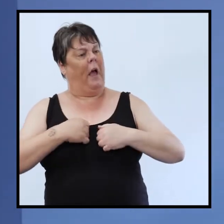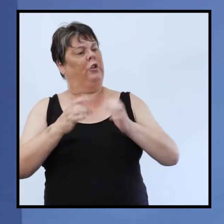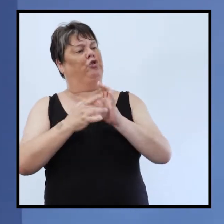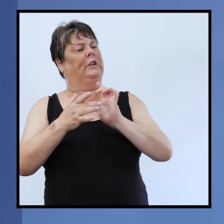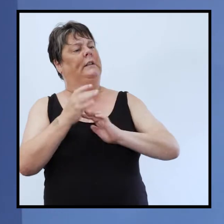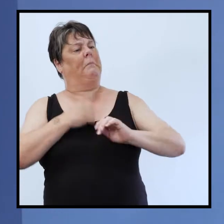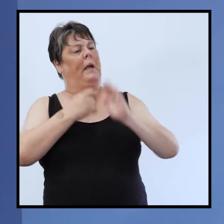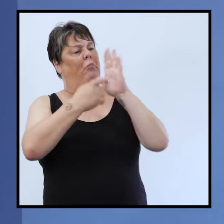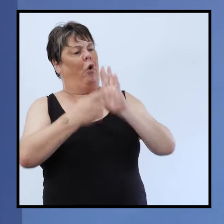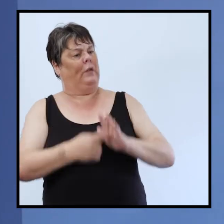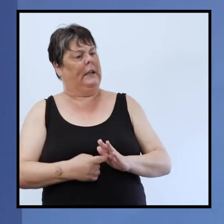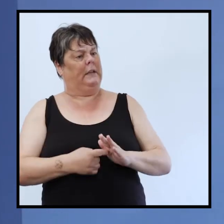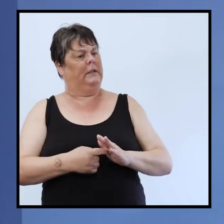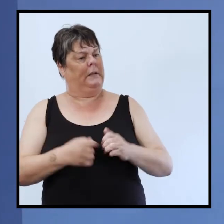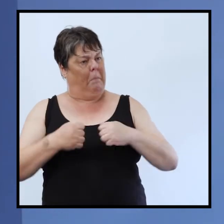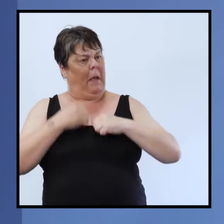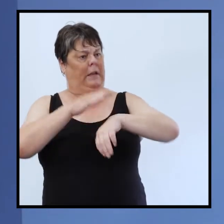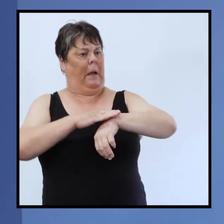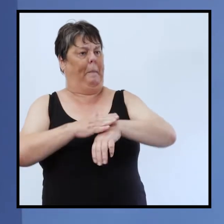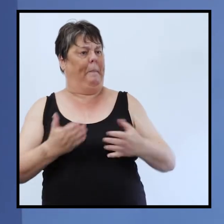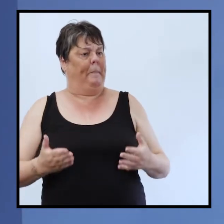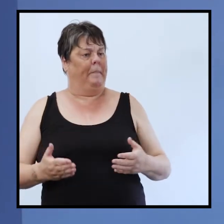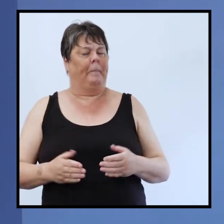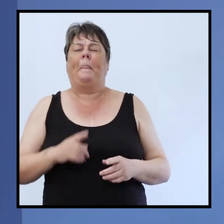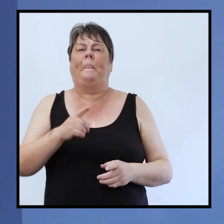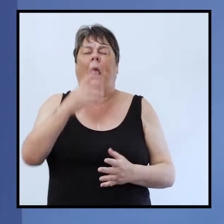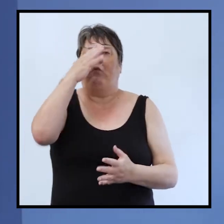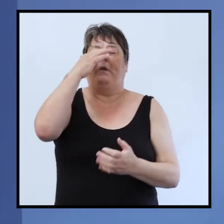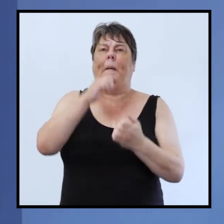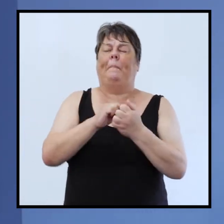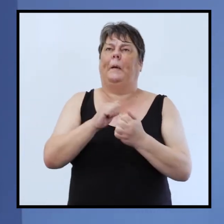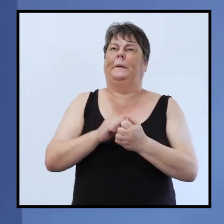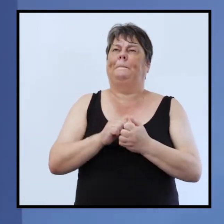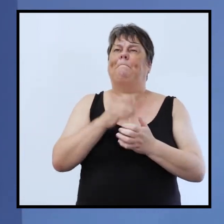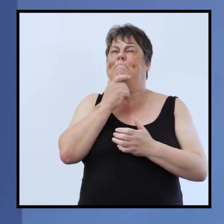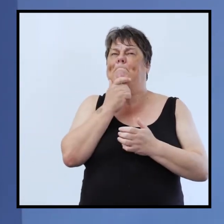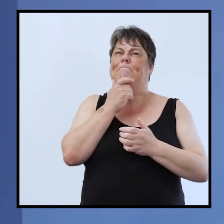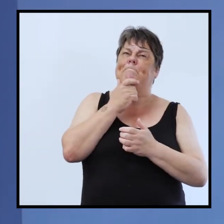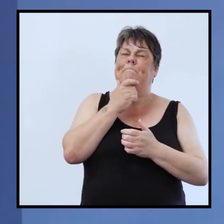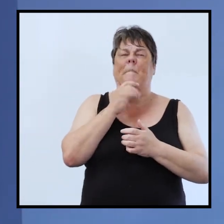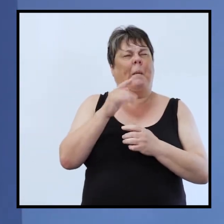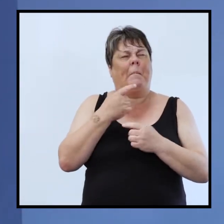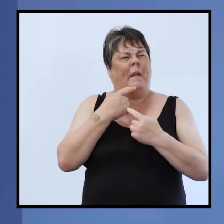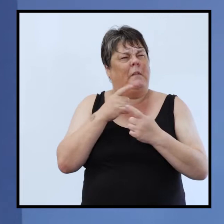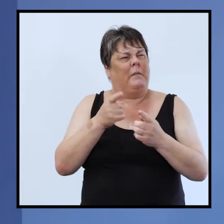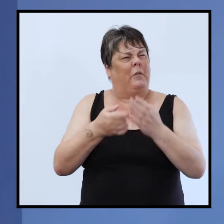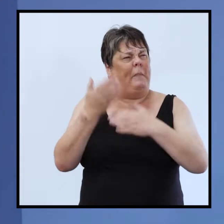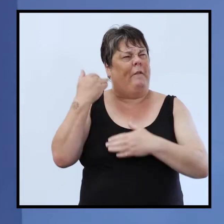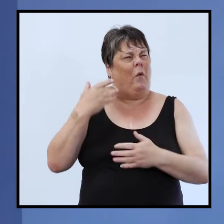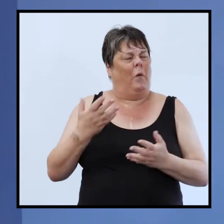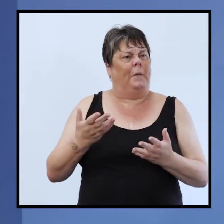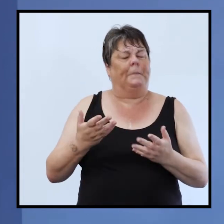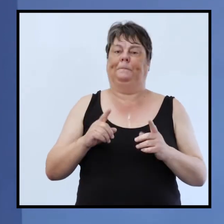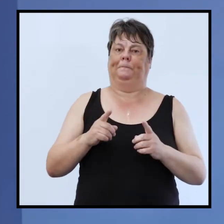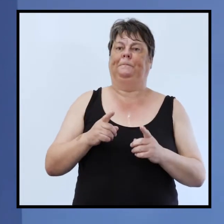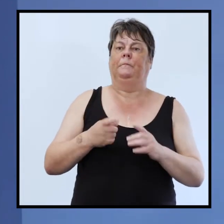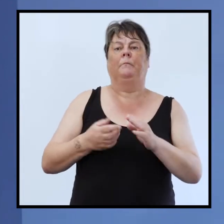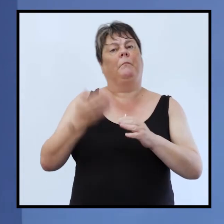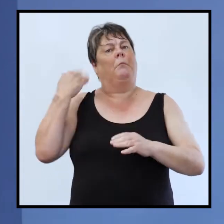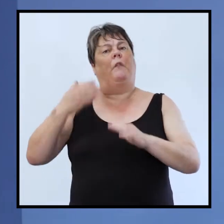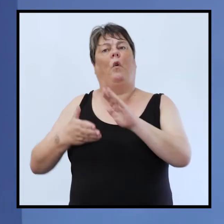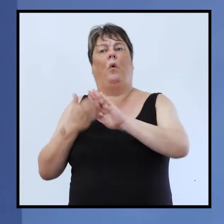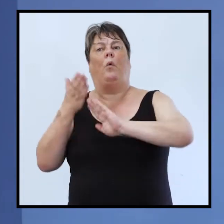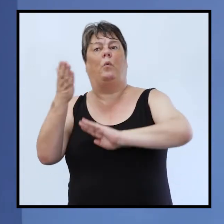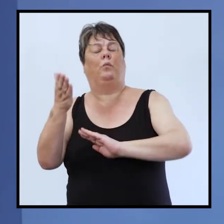our timetables and stuff i remember once i was i'm not sure if i told this story before but it works here i was working in